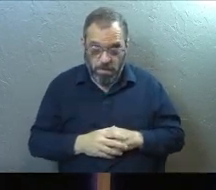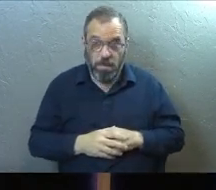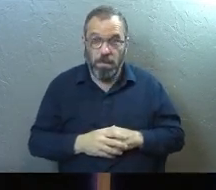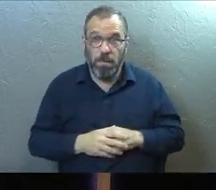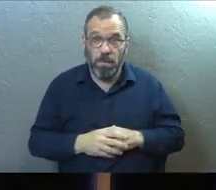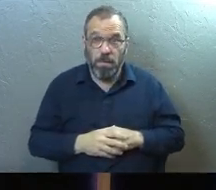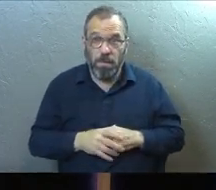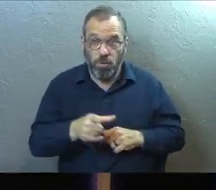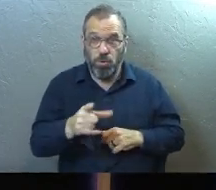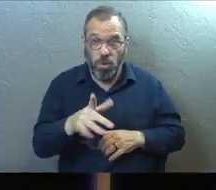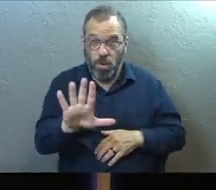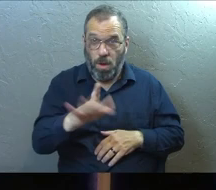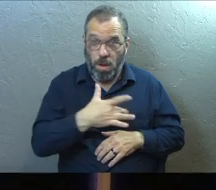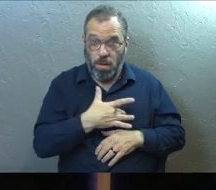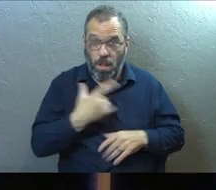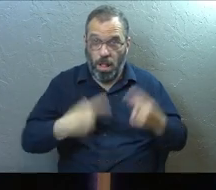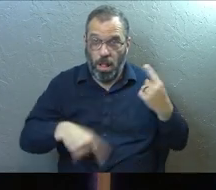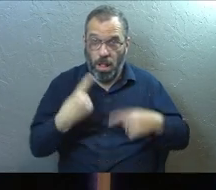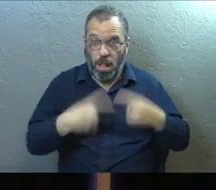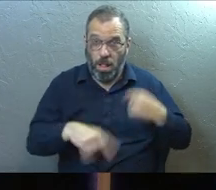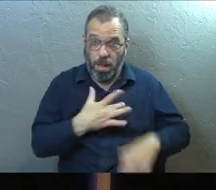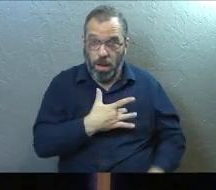Is there a rival in your heart?